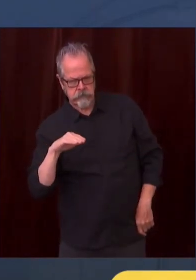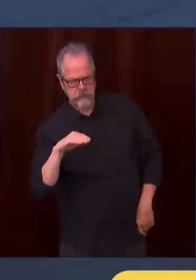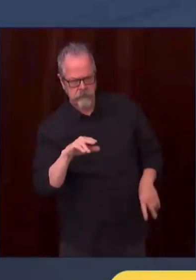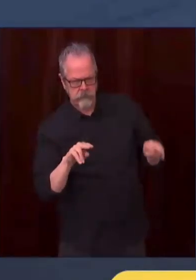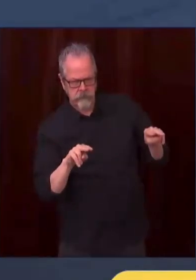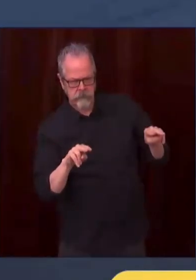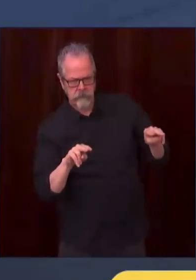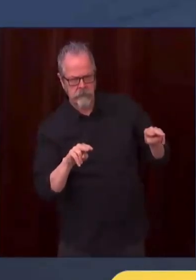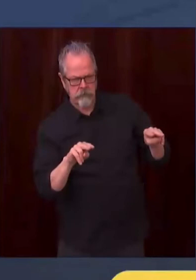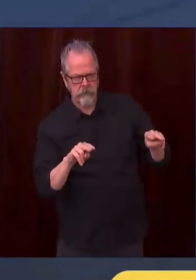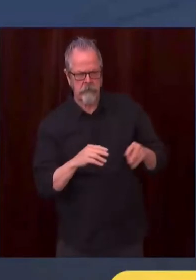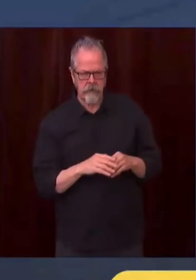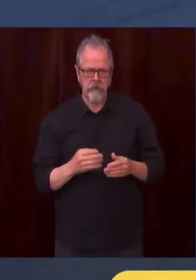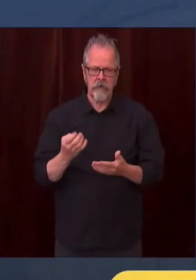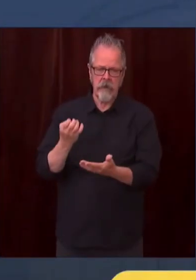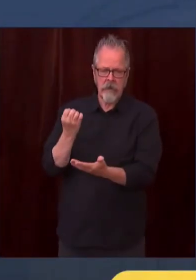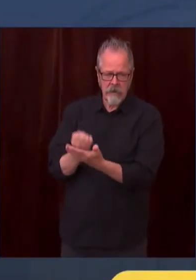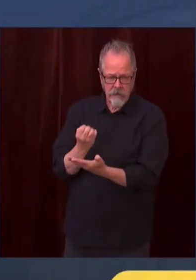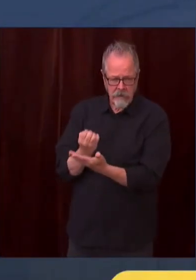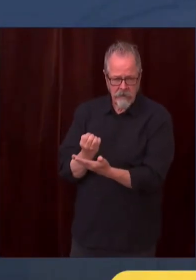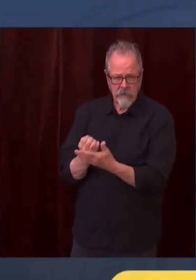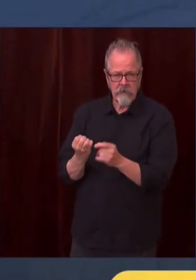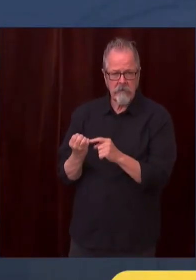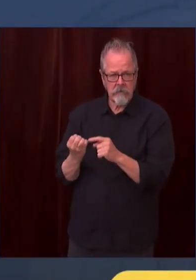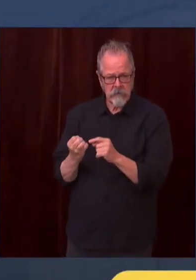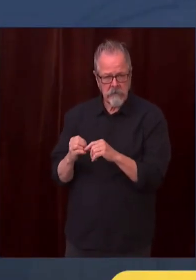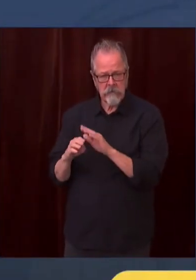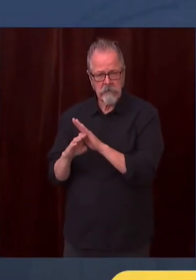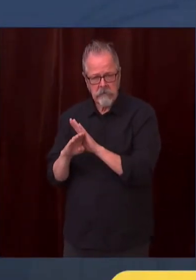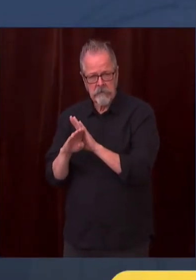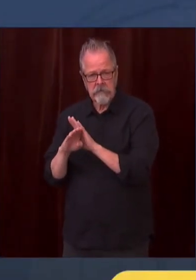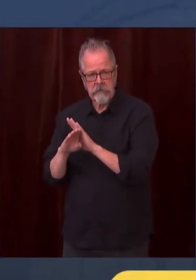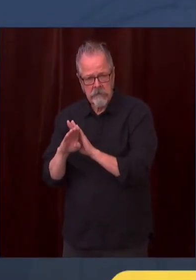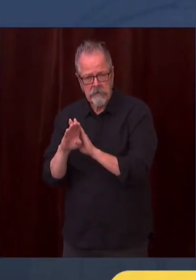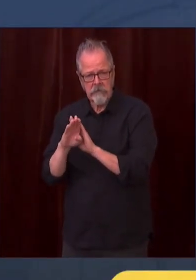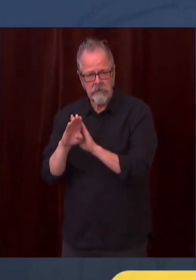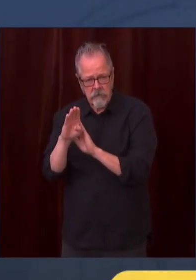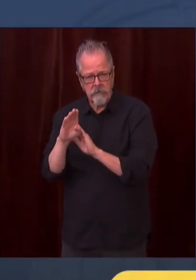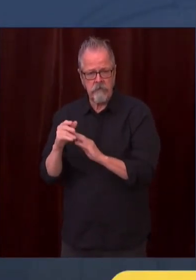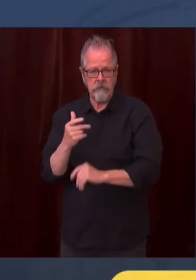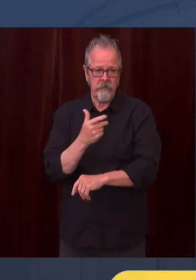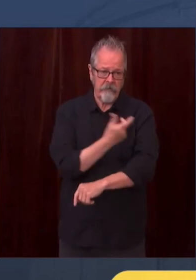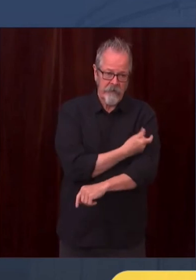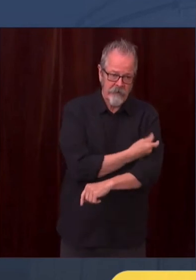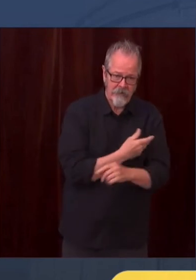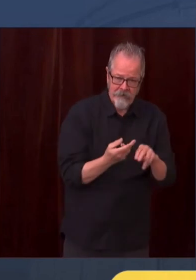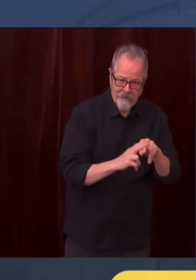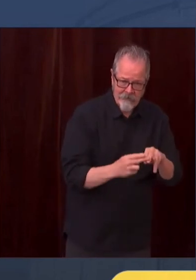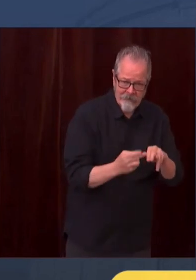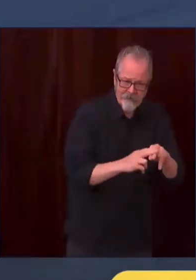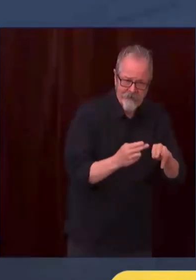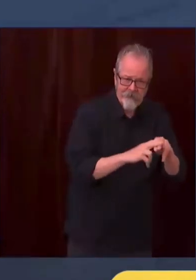vaccines are the ticket to full reopening. And we're very pleased about the success to date in that regard. But we need to continue